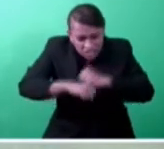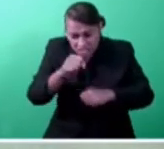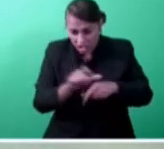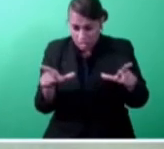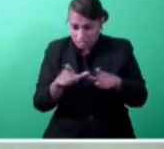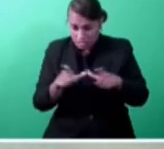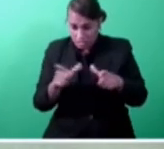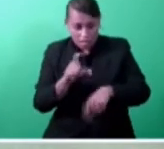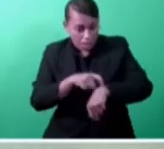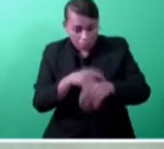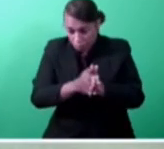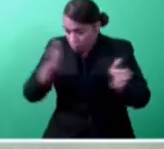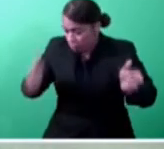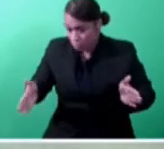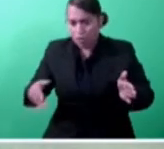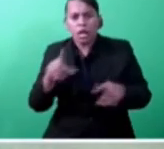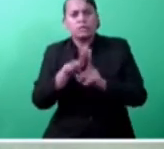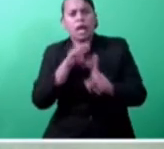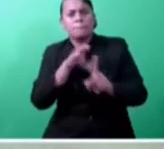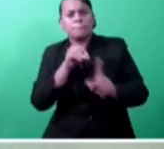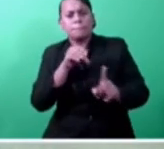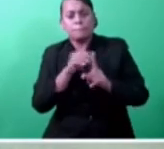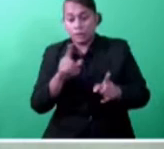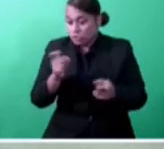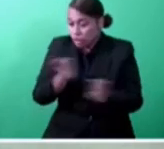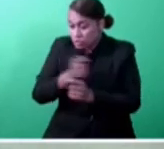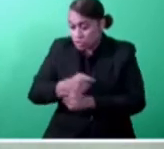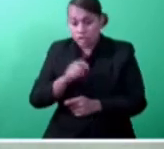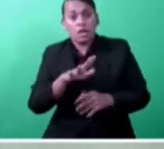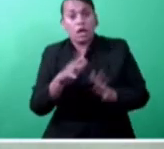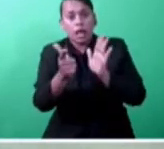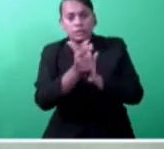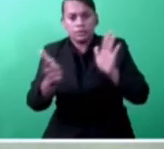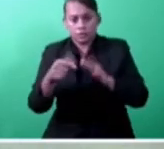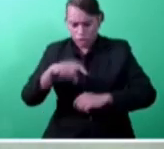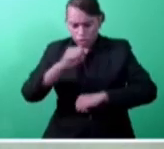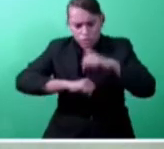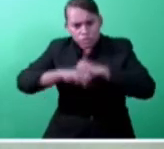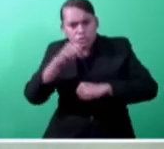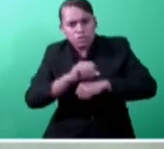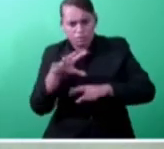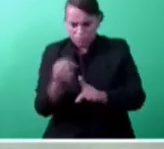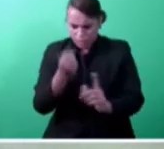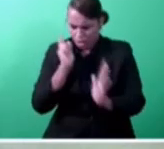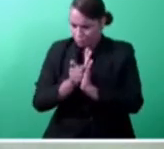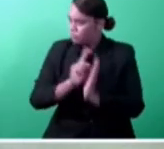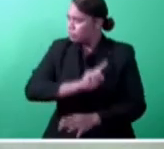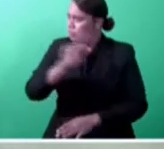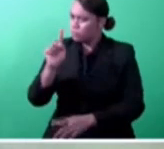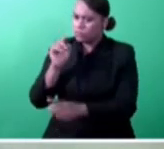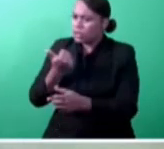For example, a change in the legal structure one must notify registrar of companies.